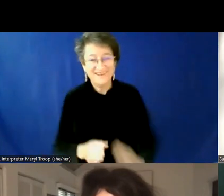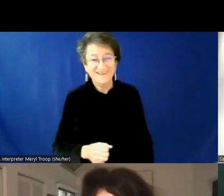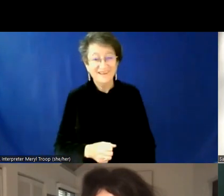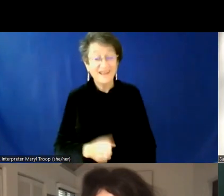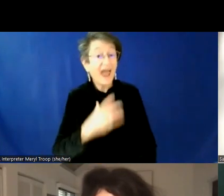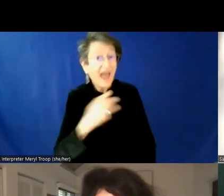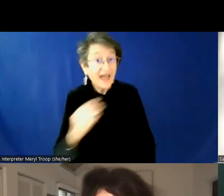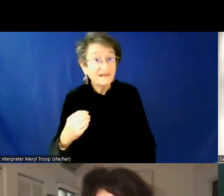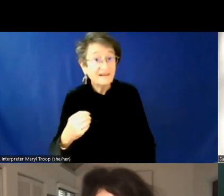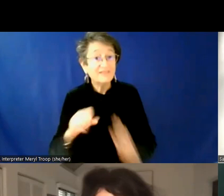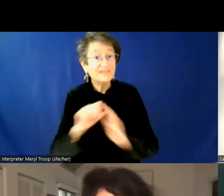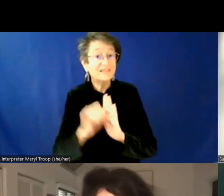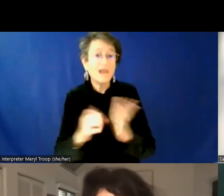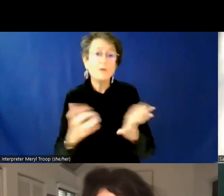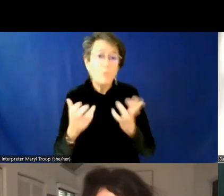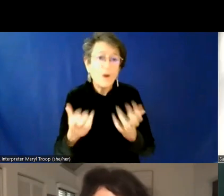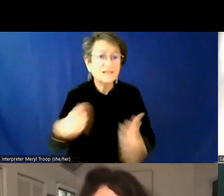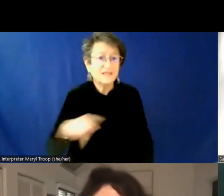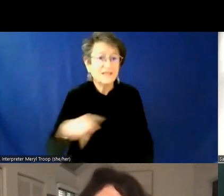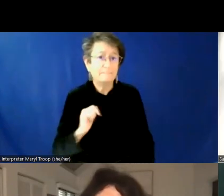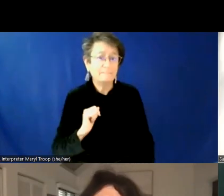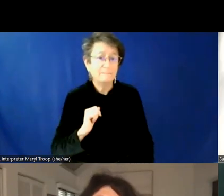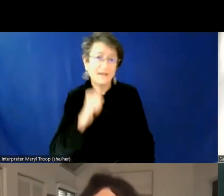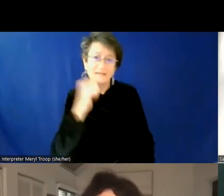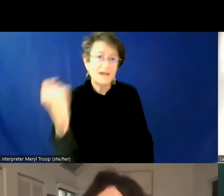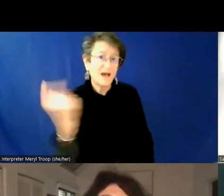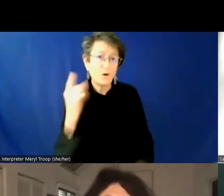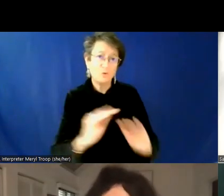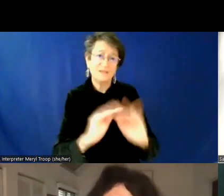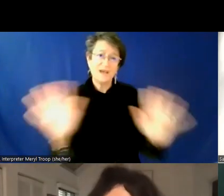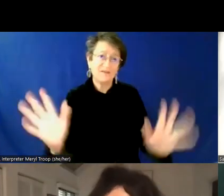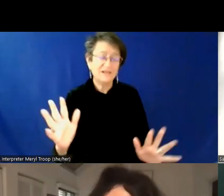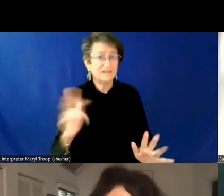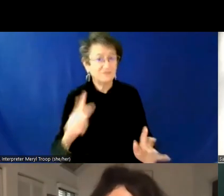them, uh, in a way that I don't think is always evident in other parts of our country. Um,